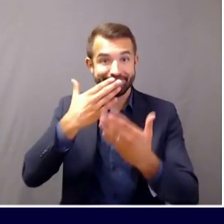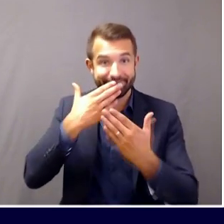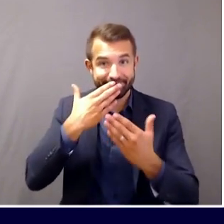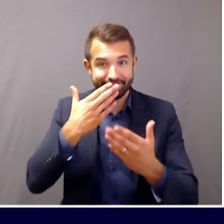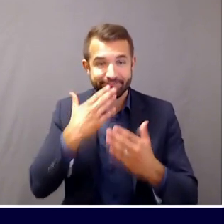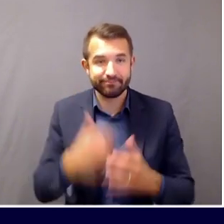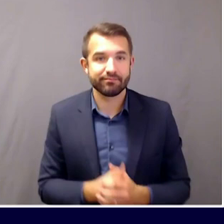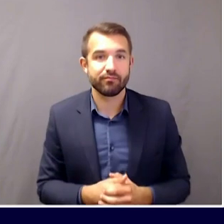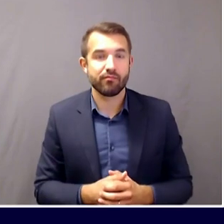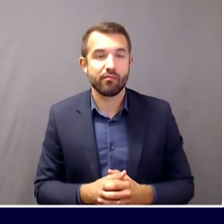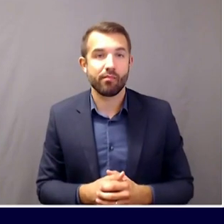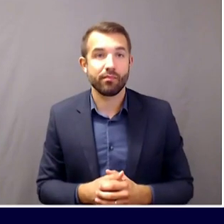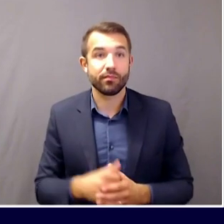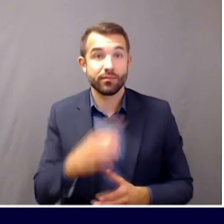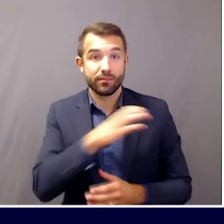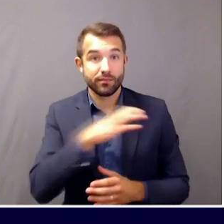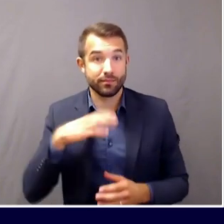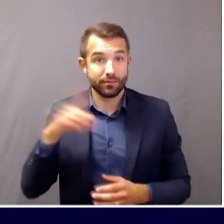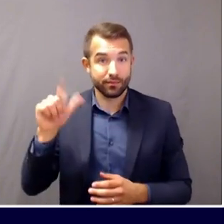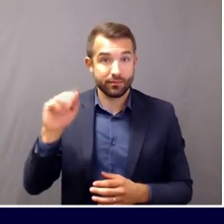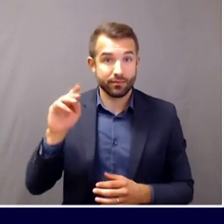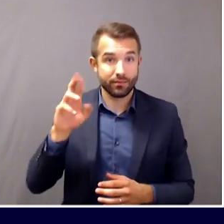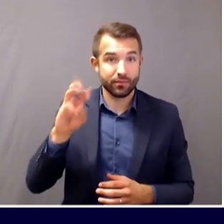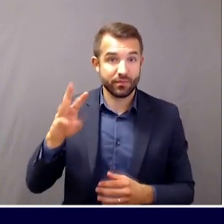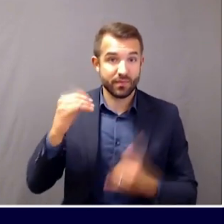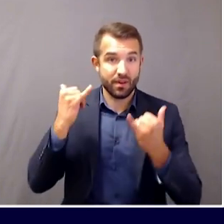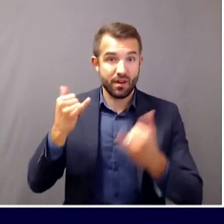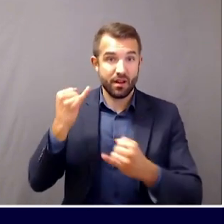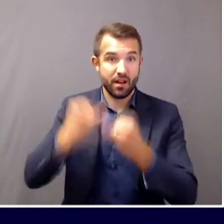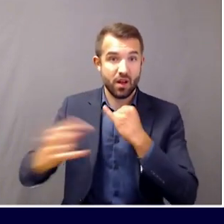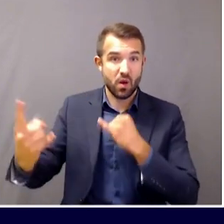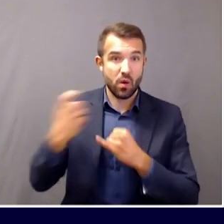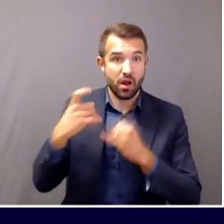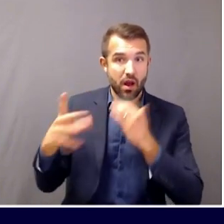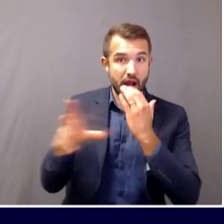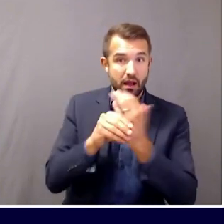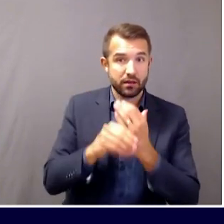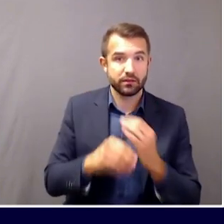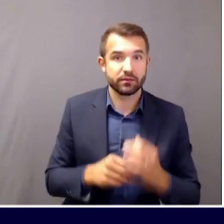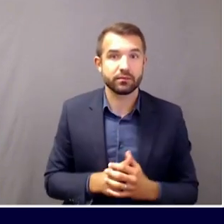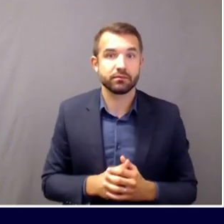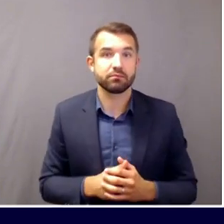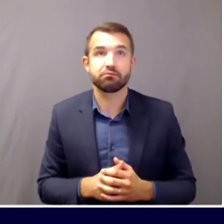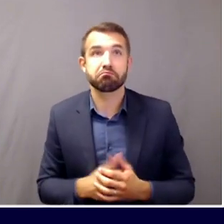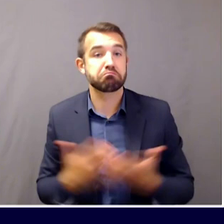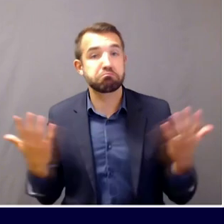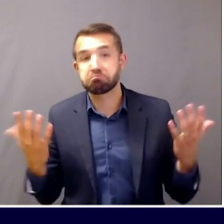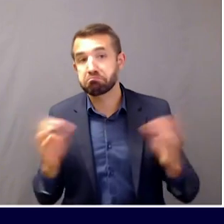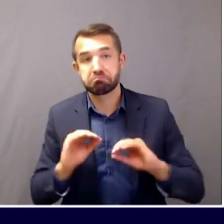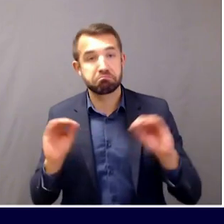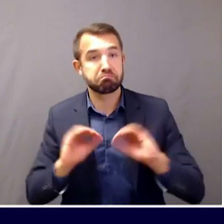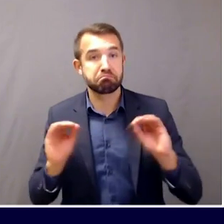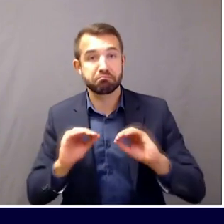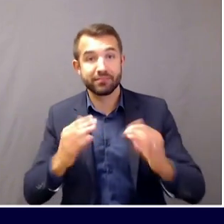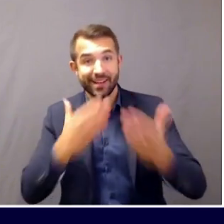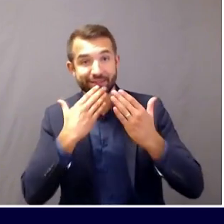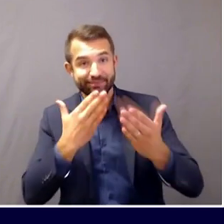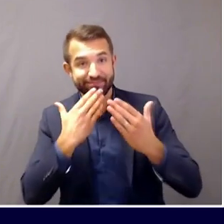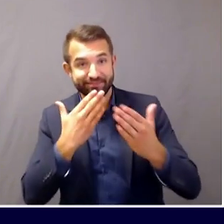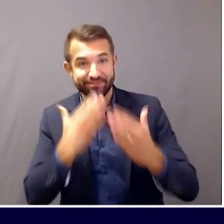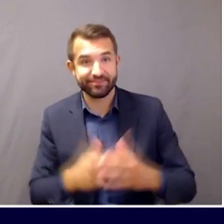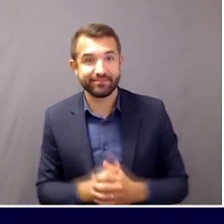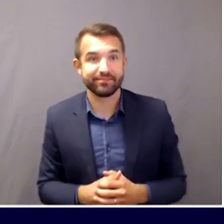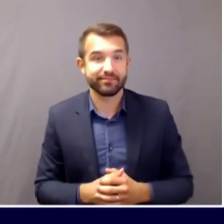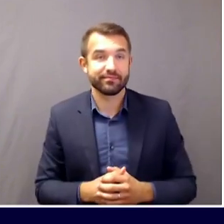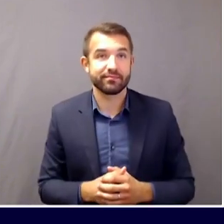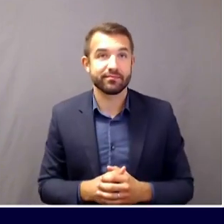Commissioner, that was the last question for the afternoon. Anything further on your end? No, I just want to again say thank you to all those town